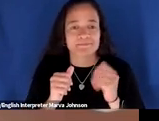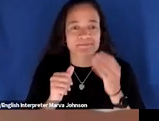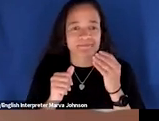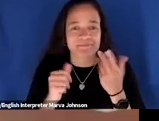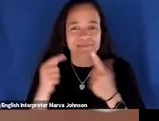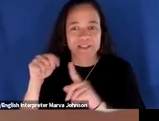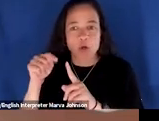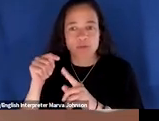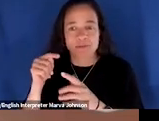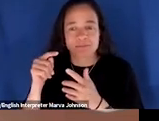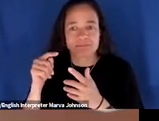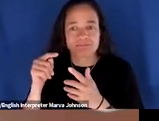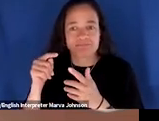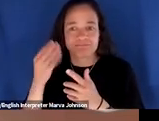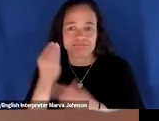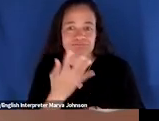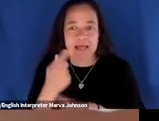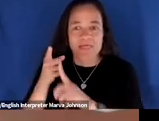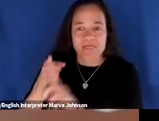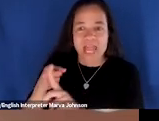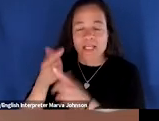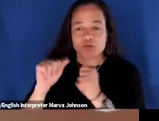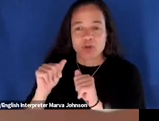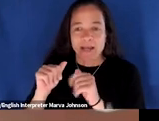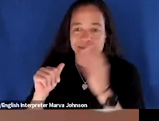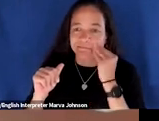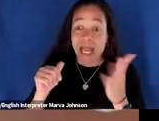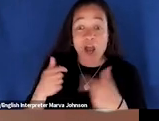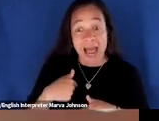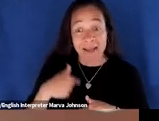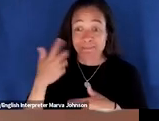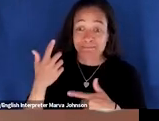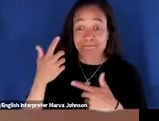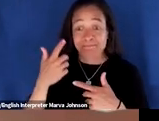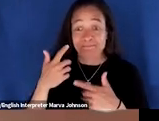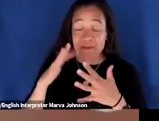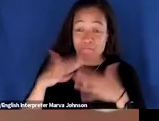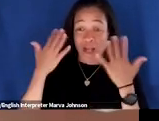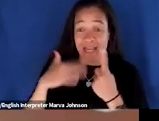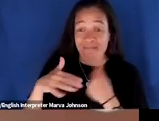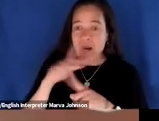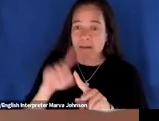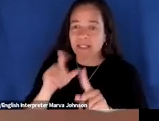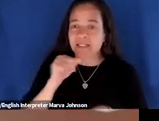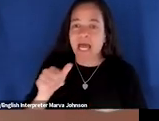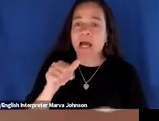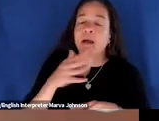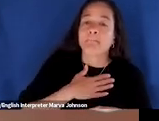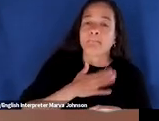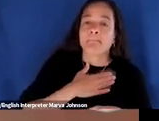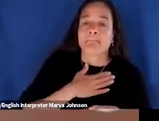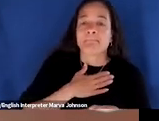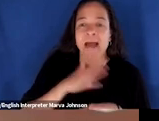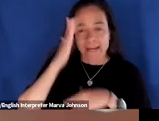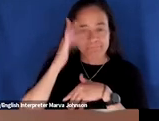um and i use the example of smart water again plastic bottles as as you know by now this is my my real you know case i'm i'm on